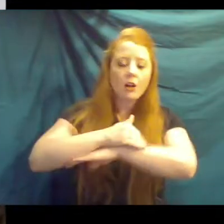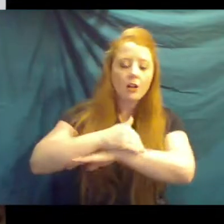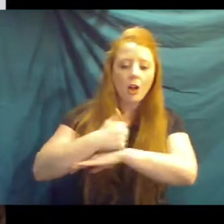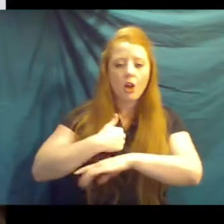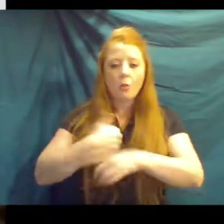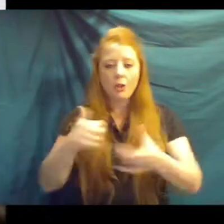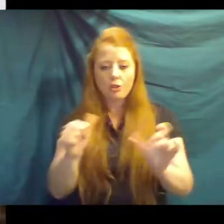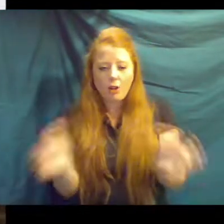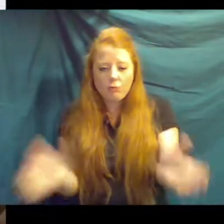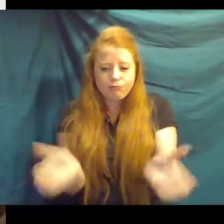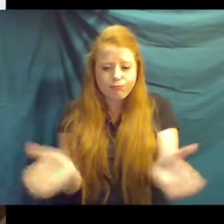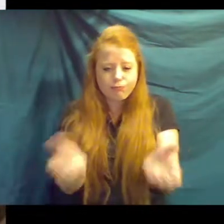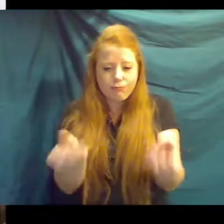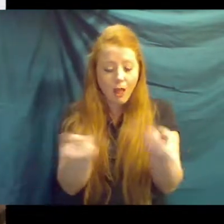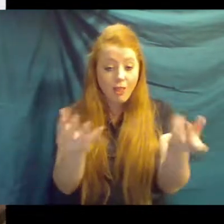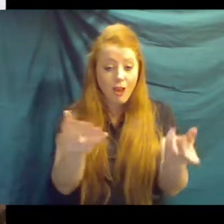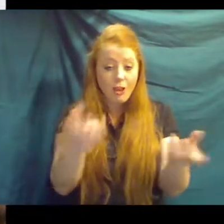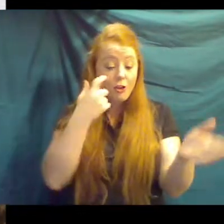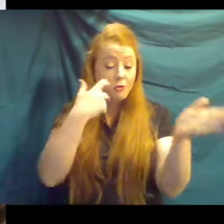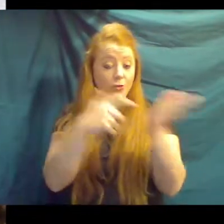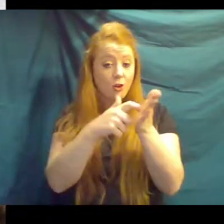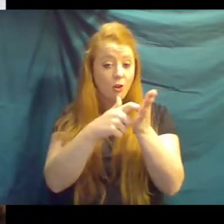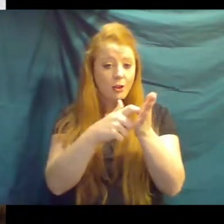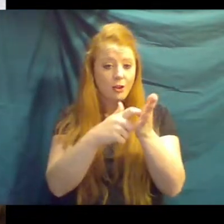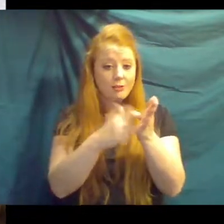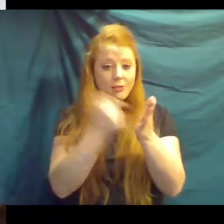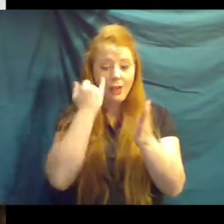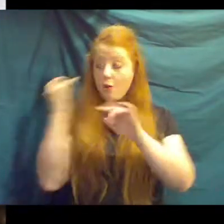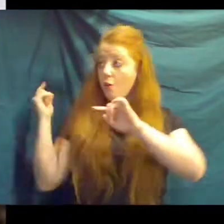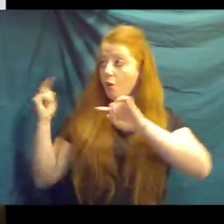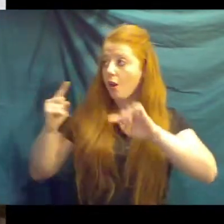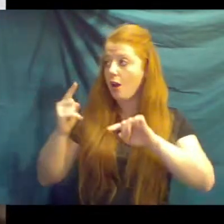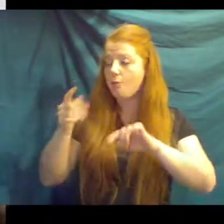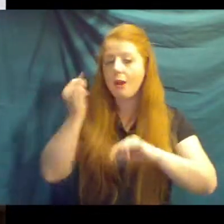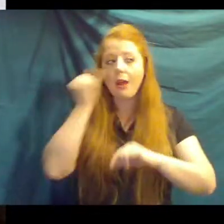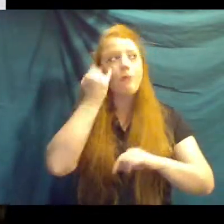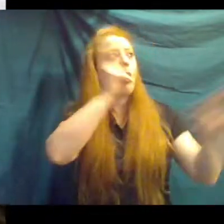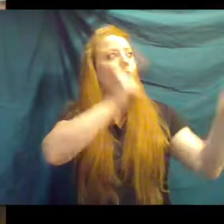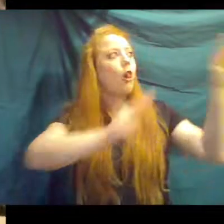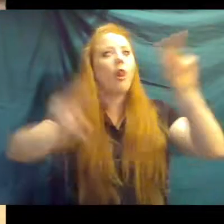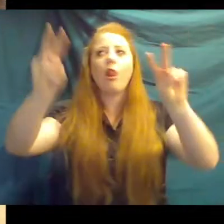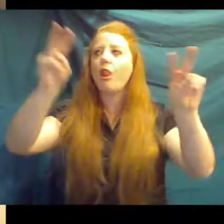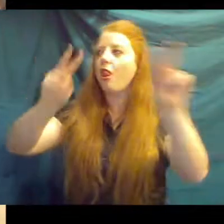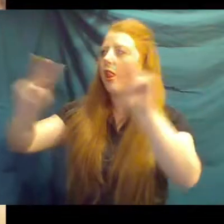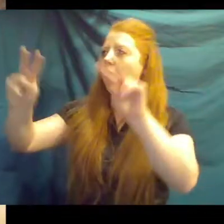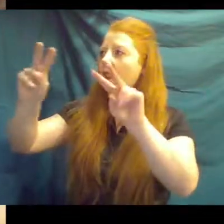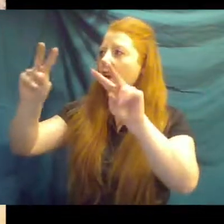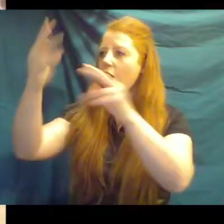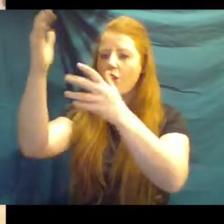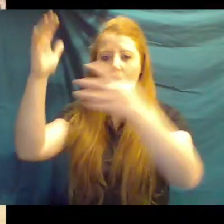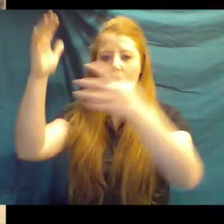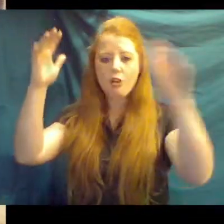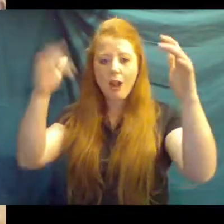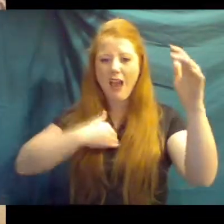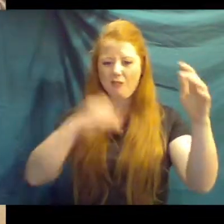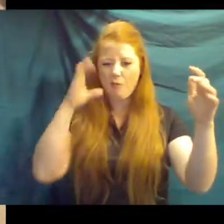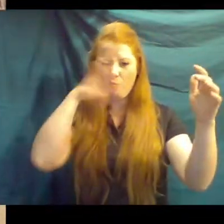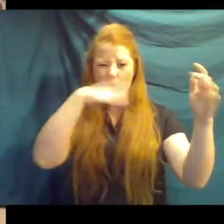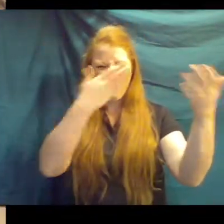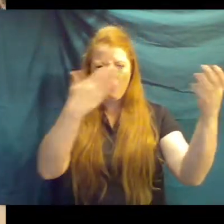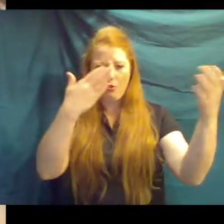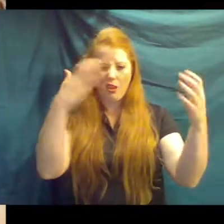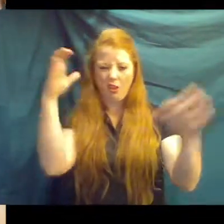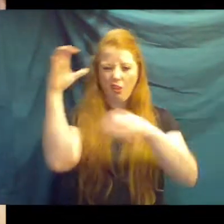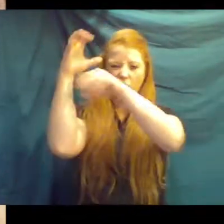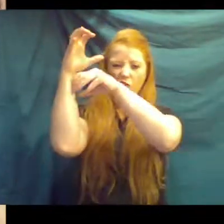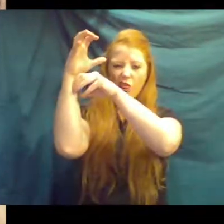of enrichment. And you might have noticed that you've been here before, or I'm looking up around the yard, that we do have kind of weird-looking things hanging, vices